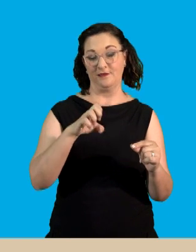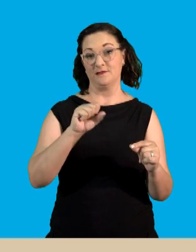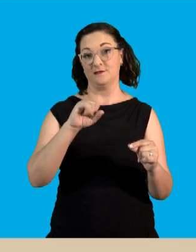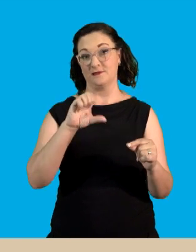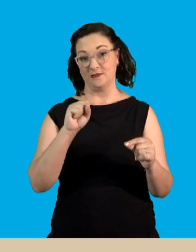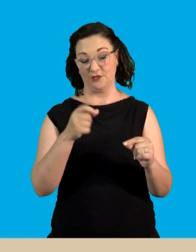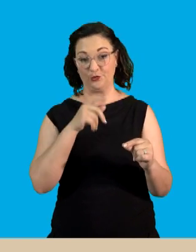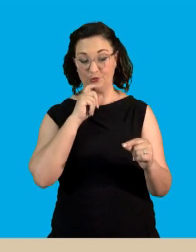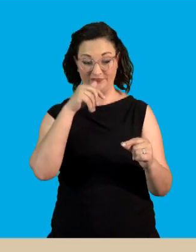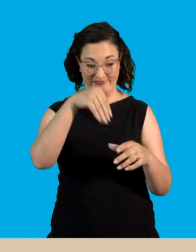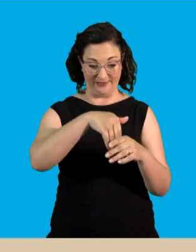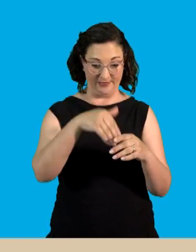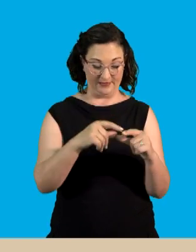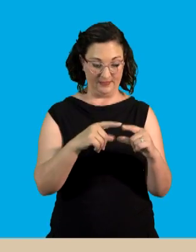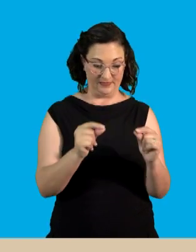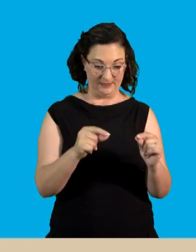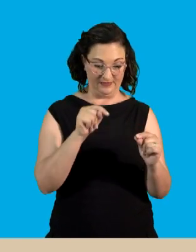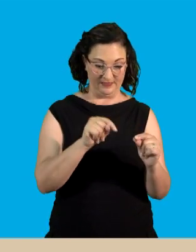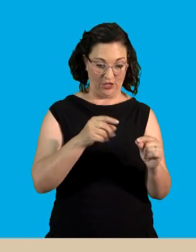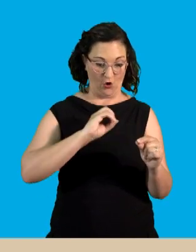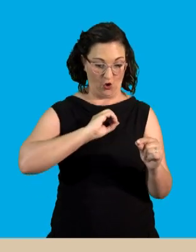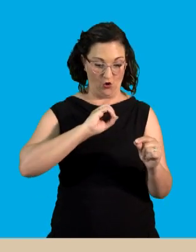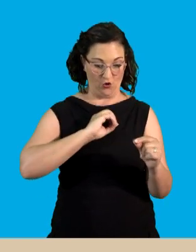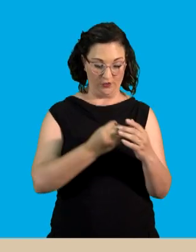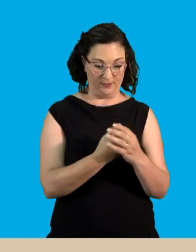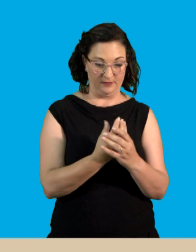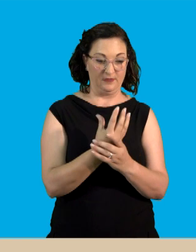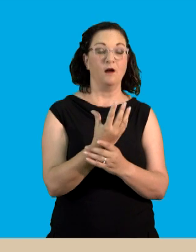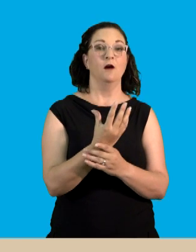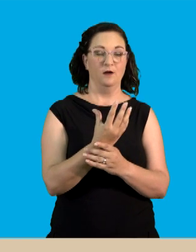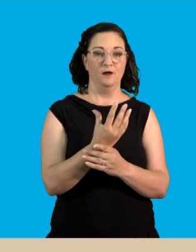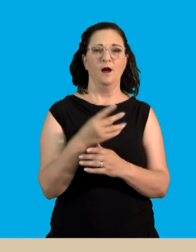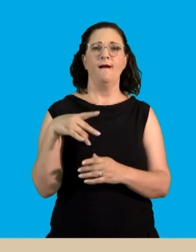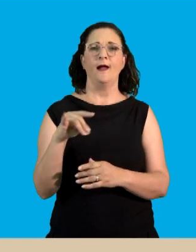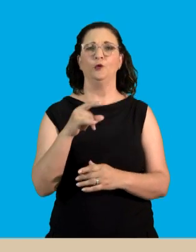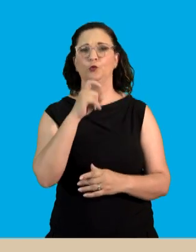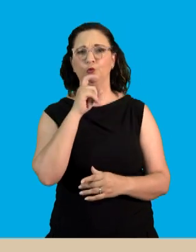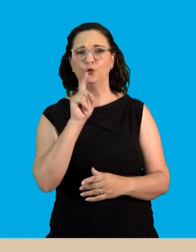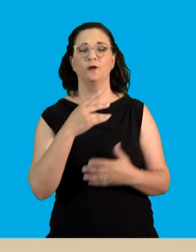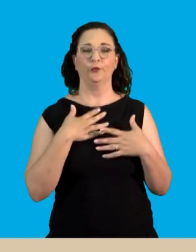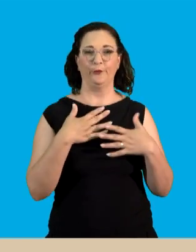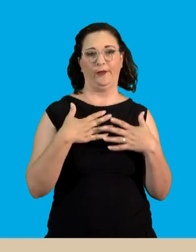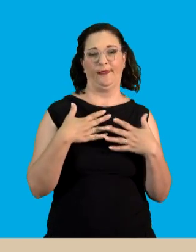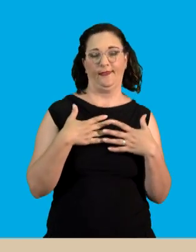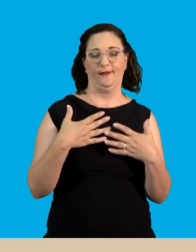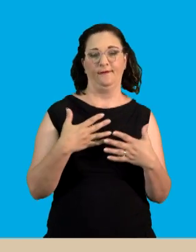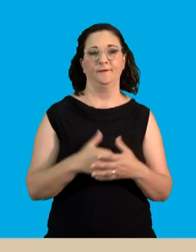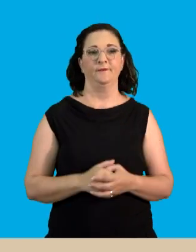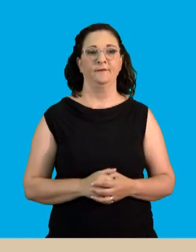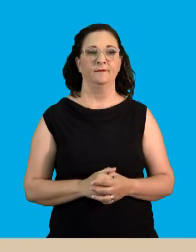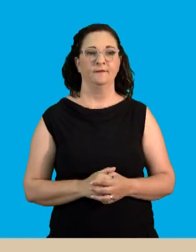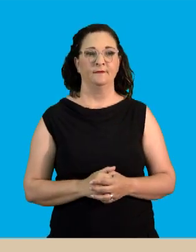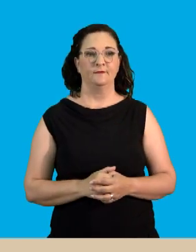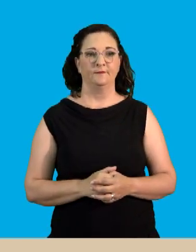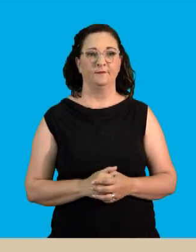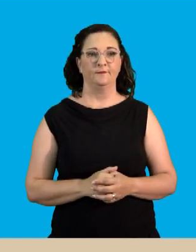So they use oxygen released during photosynthesis for respiration. Respiration